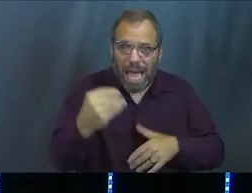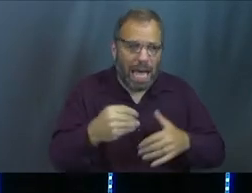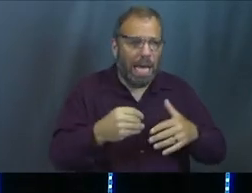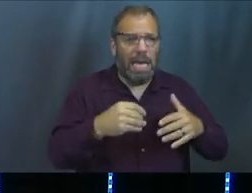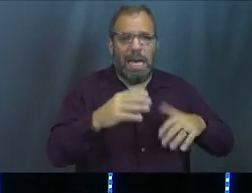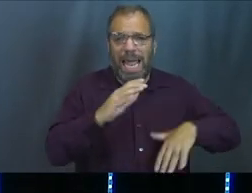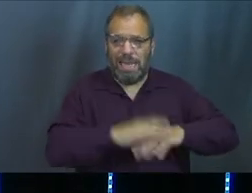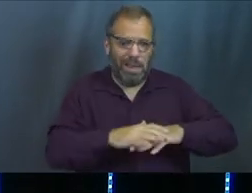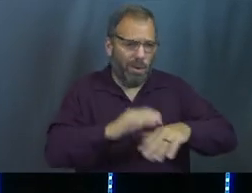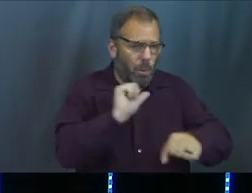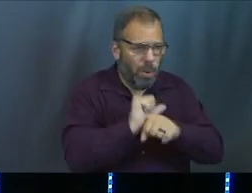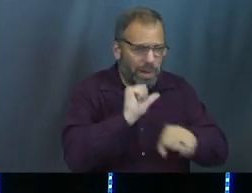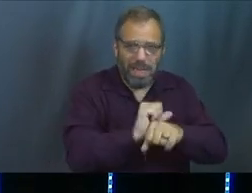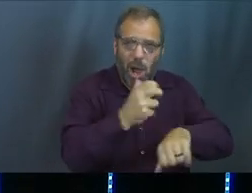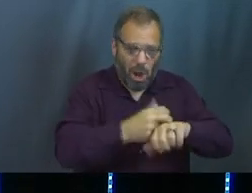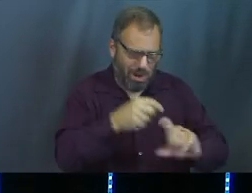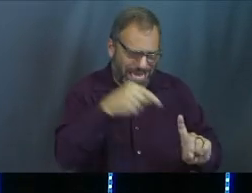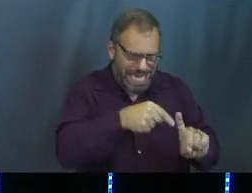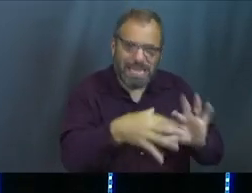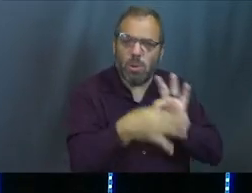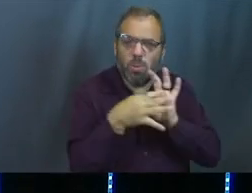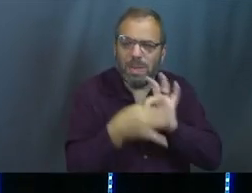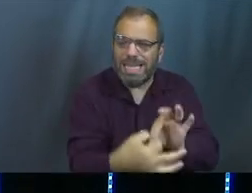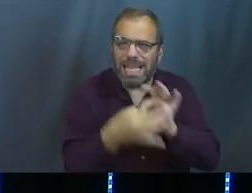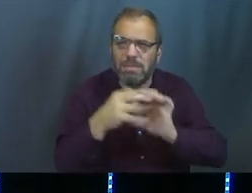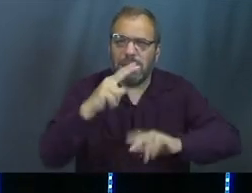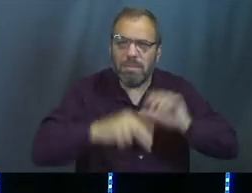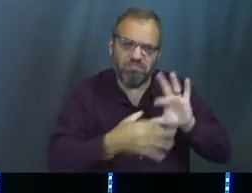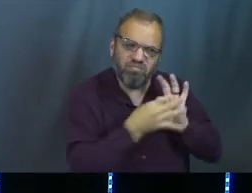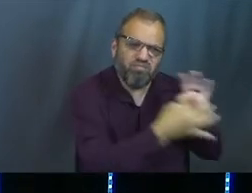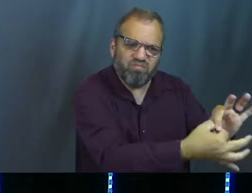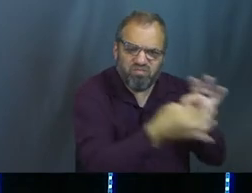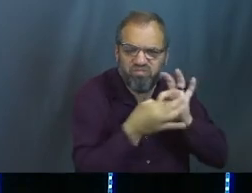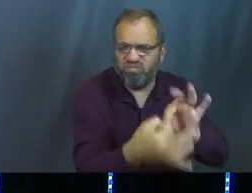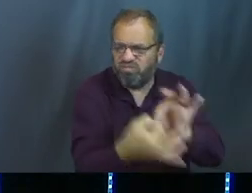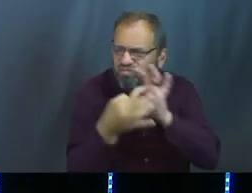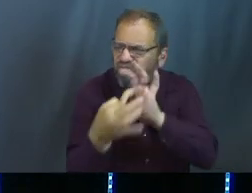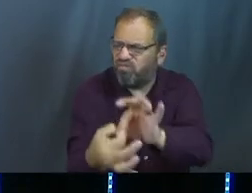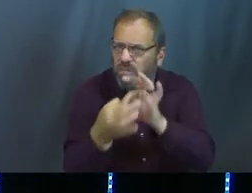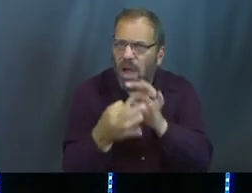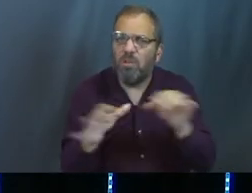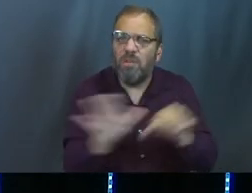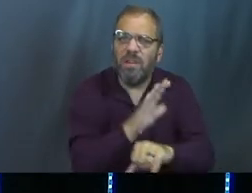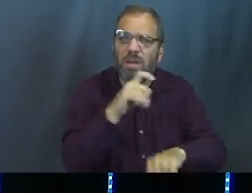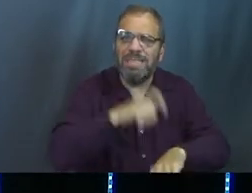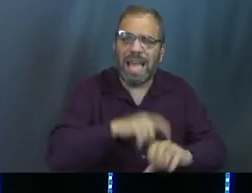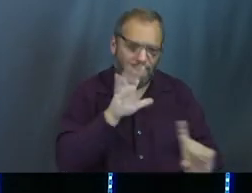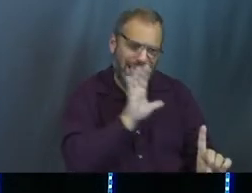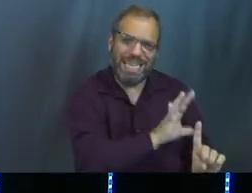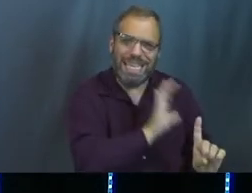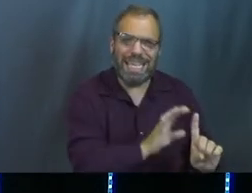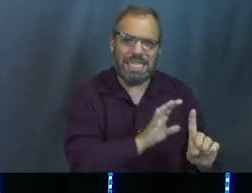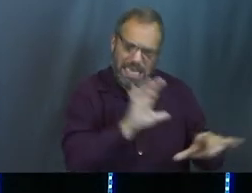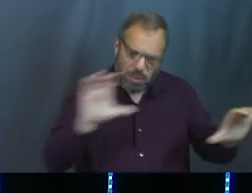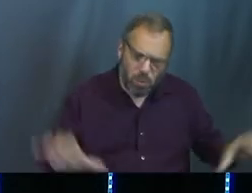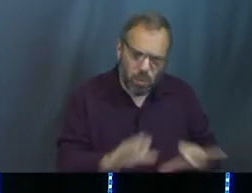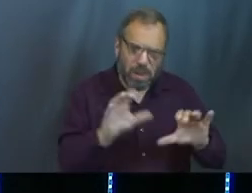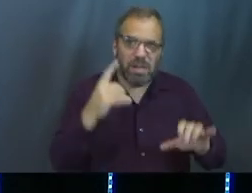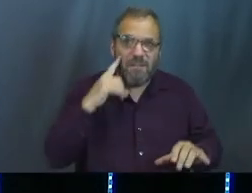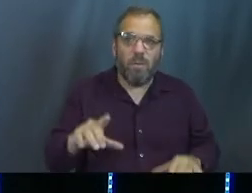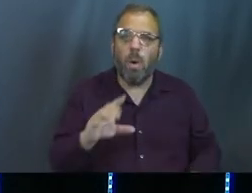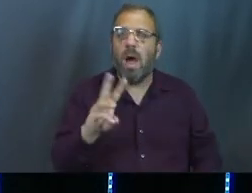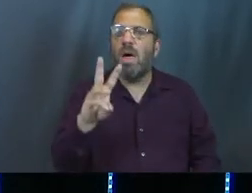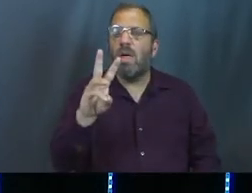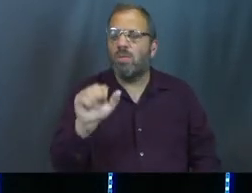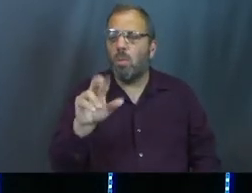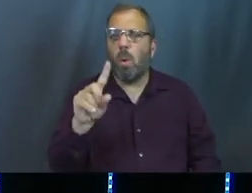you know, tarring a roof. Like, he builds relationship. He finds things for him to do to fill his time. He literally starts working for the